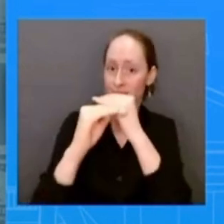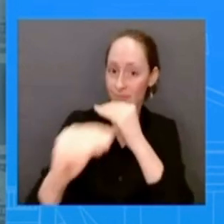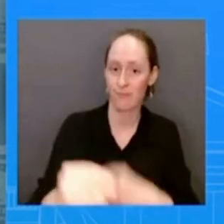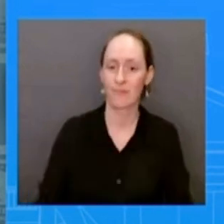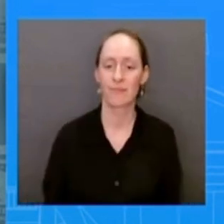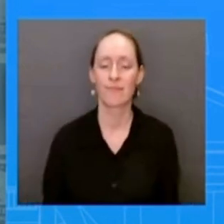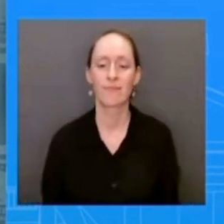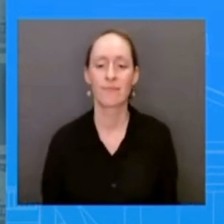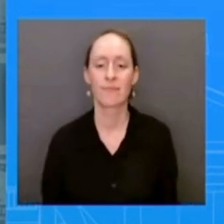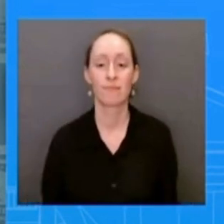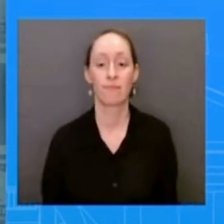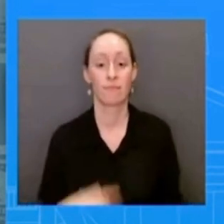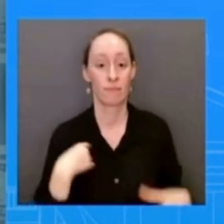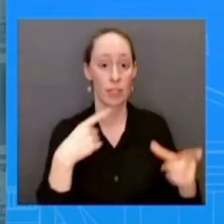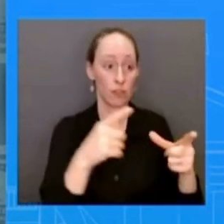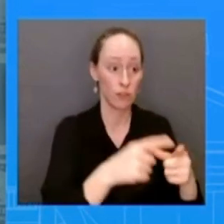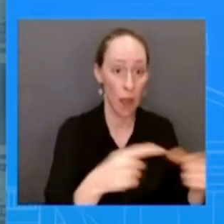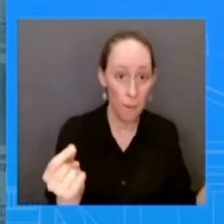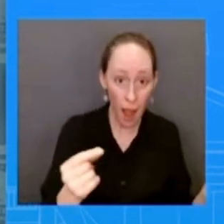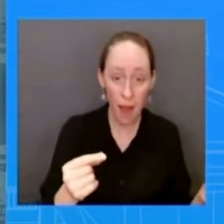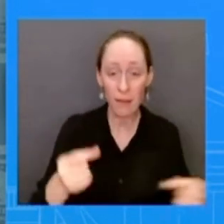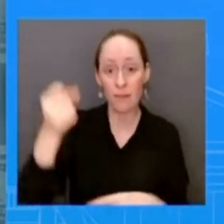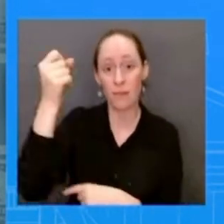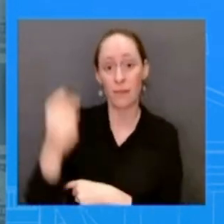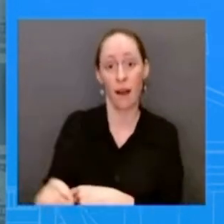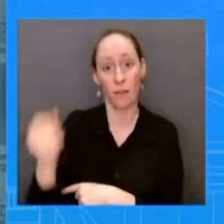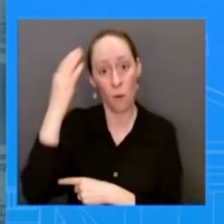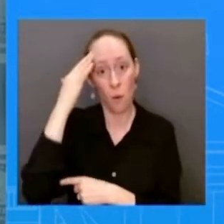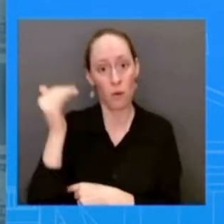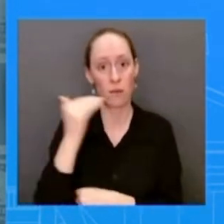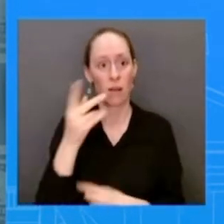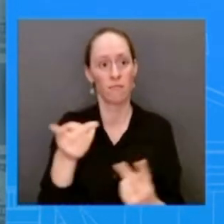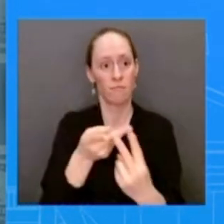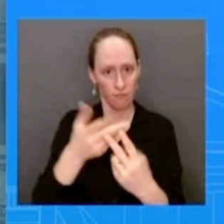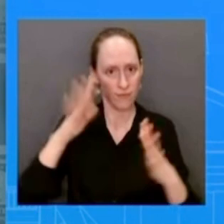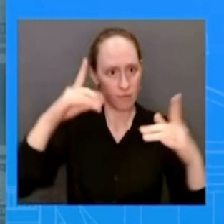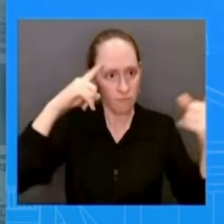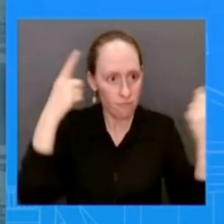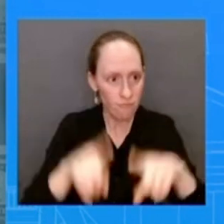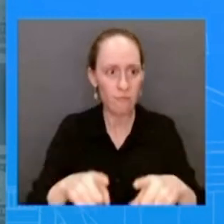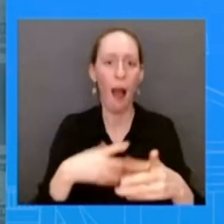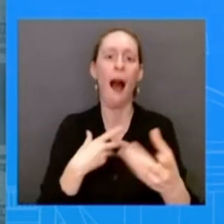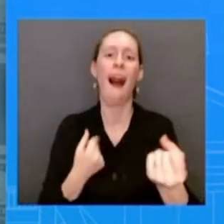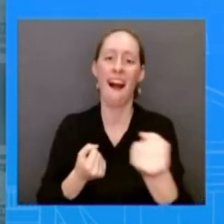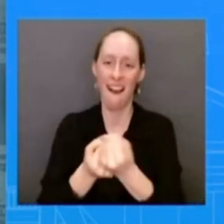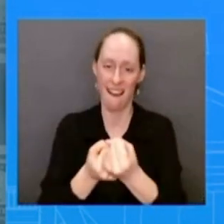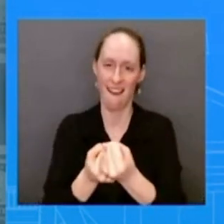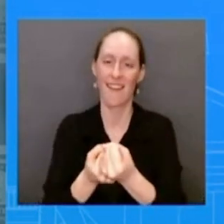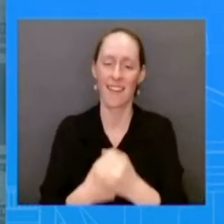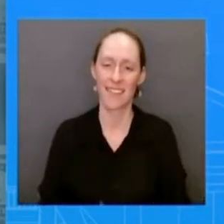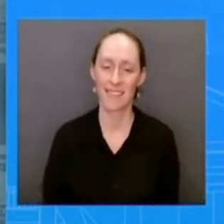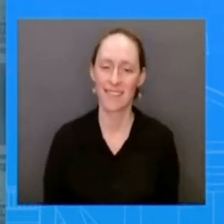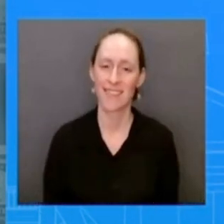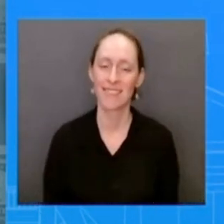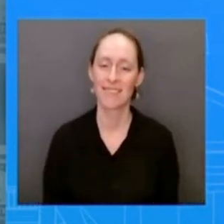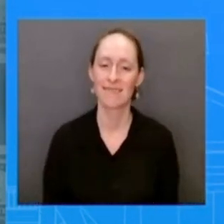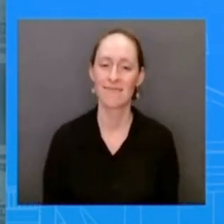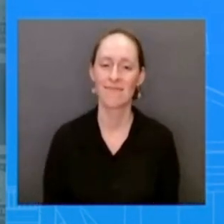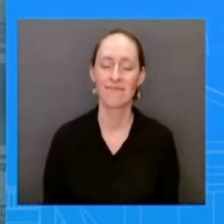japan trilateral partnership the united states are okay alliance more than a military or security partnerships